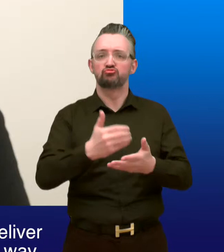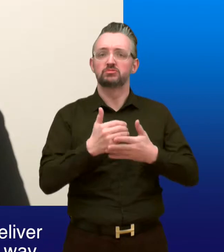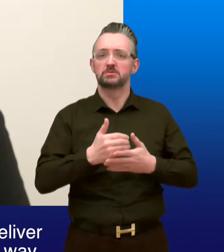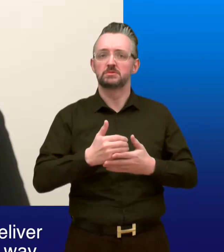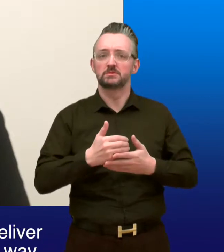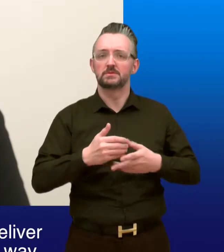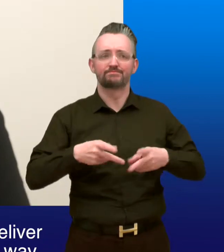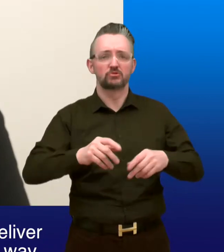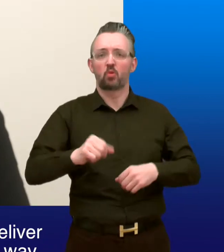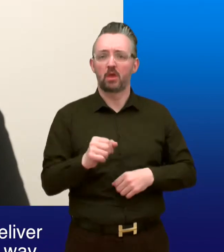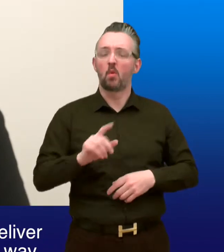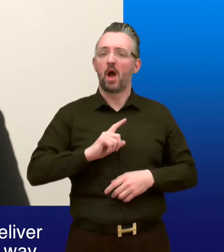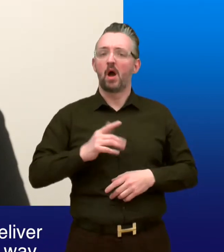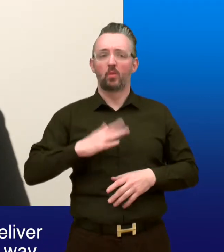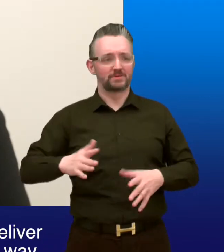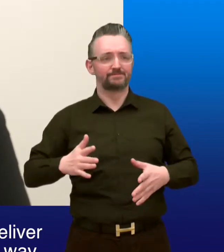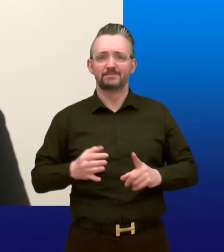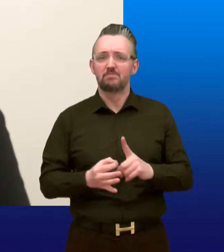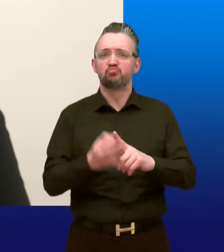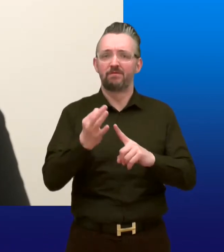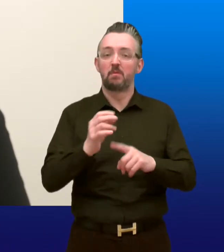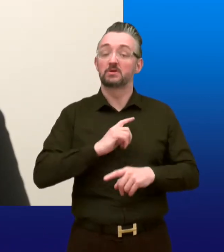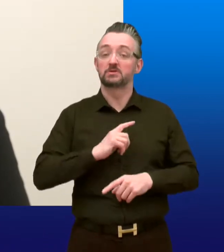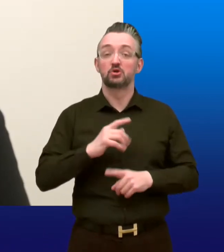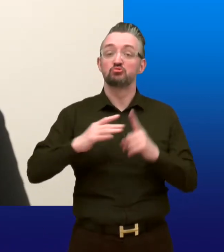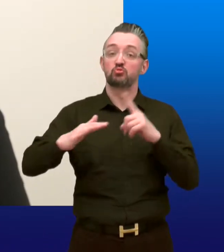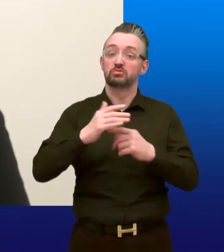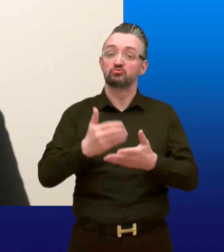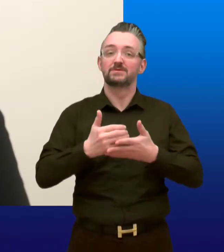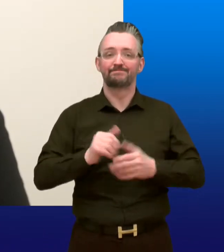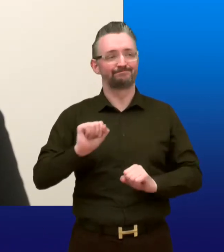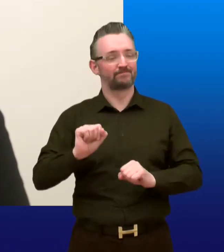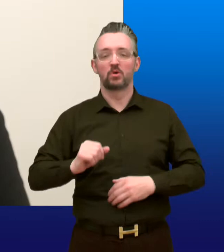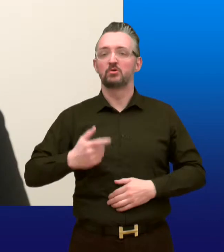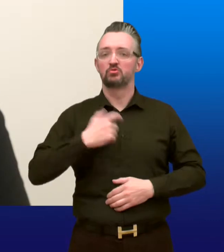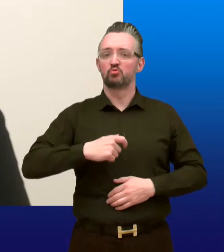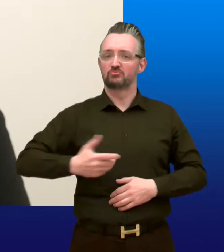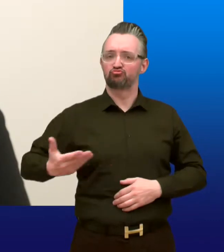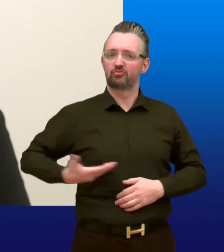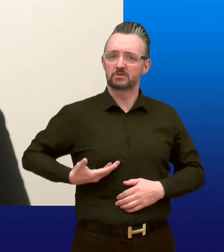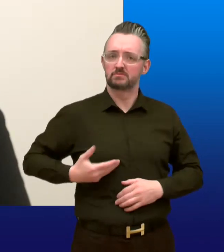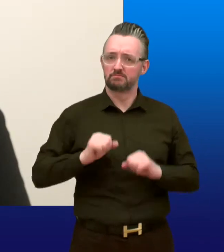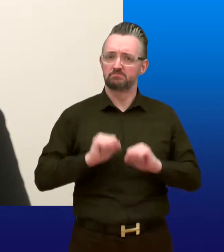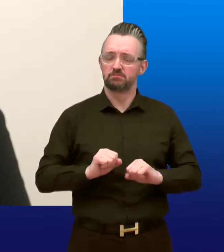benefits in a more positive and supportive way, based on the fact that Social Security is a human right. This